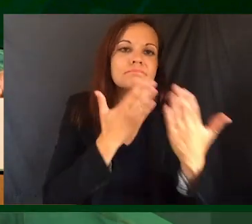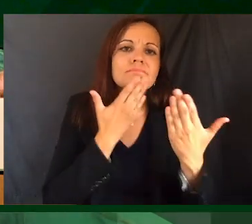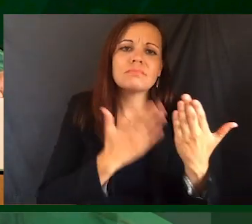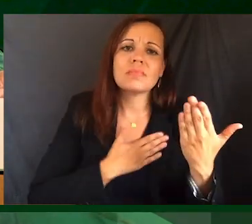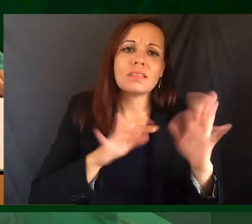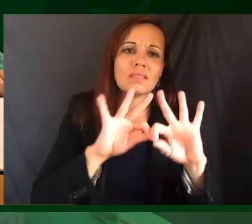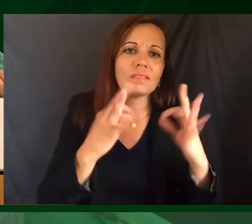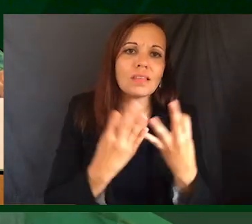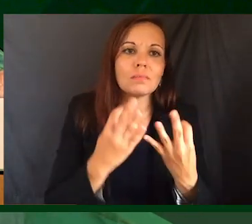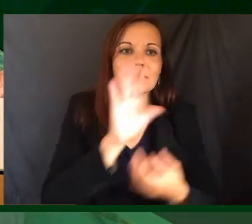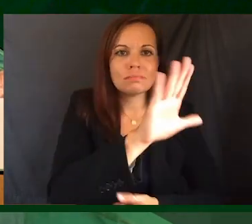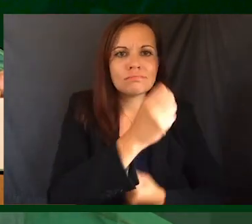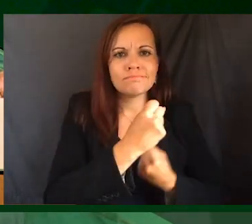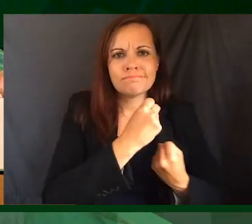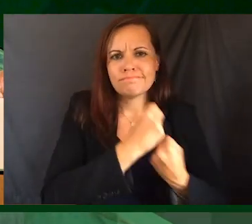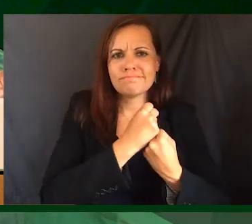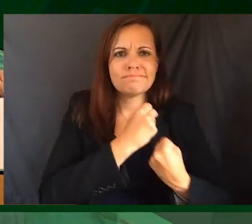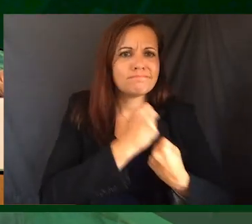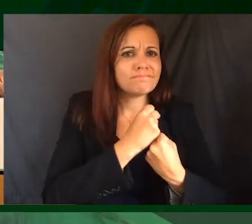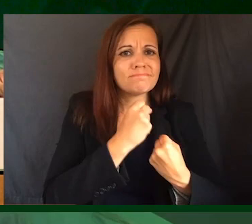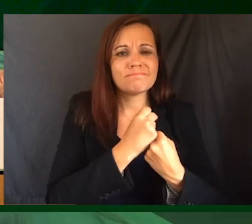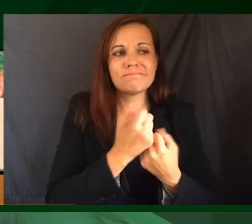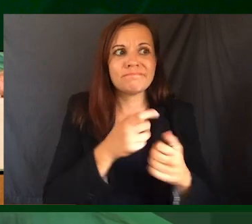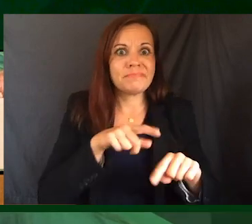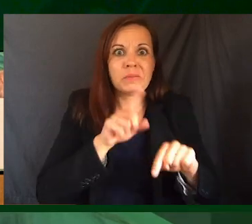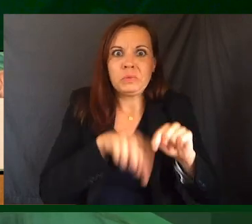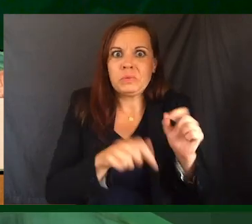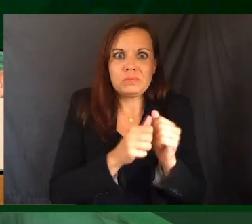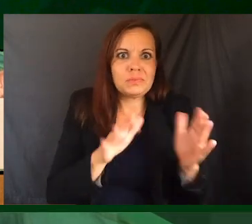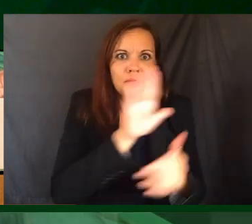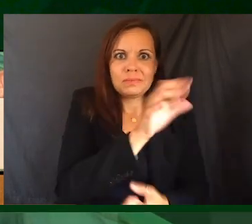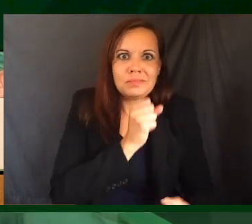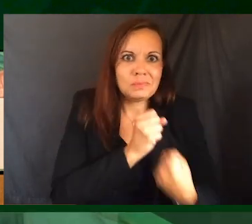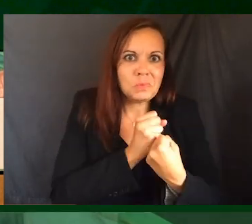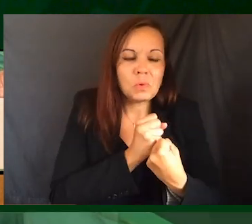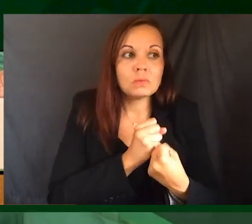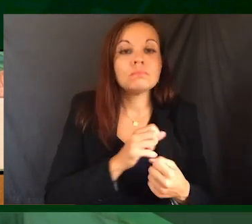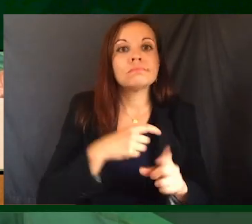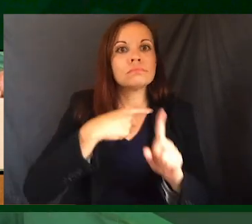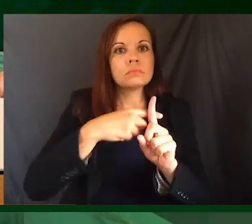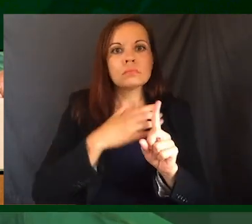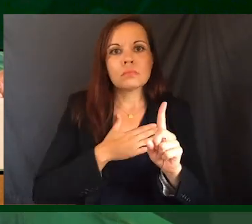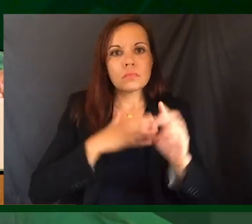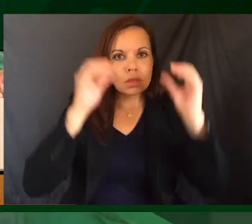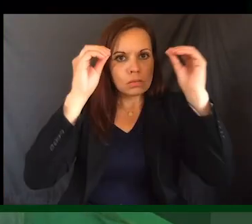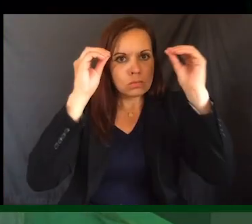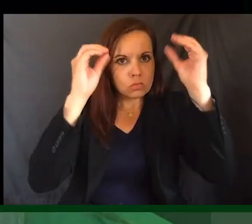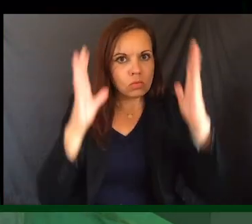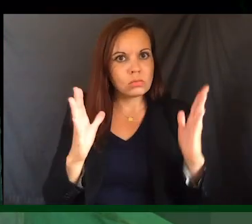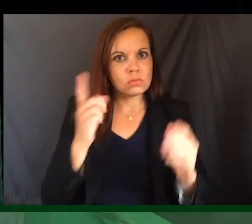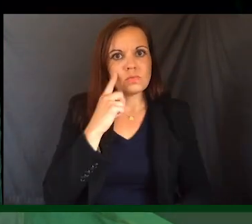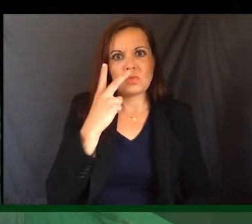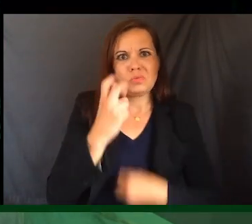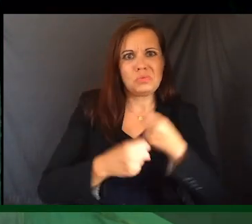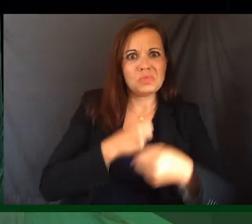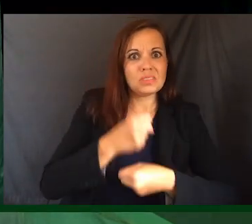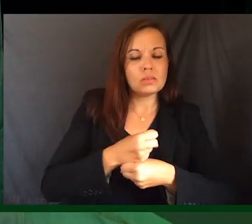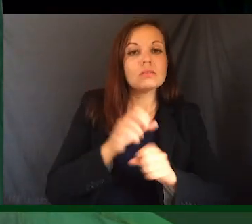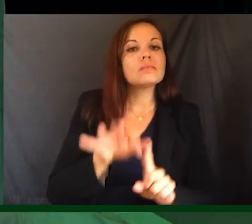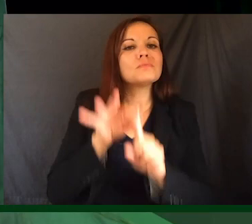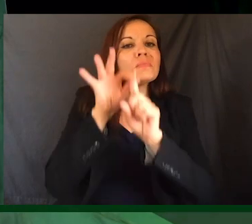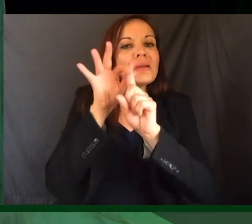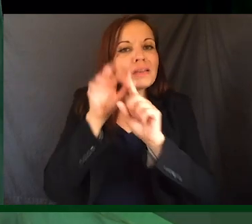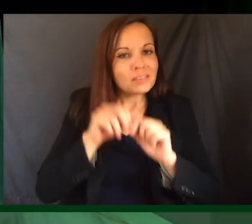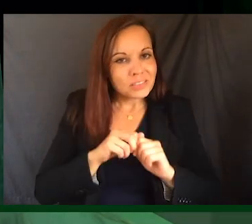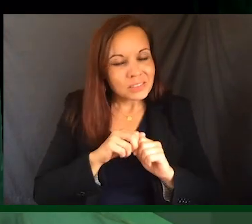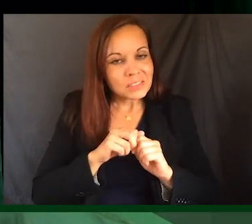for all their support. I couldn't have done it without them. Also, all my instructors throughout these two years. Especially, I want to give a